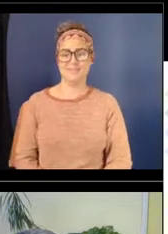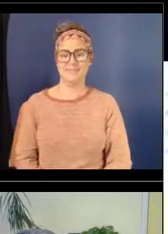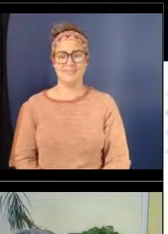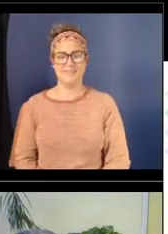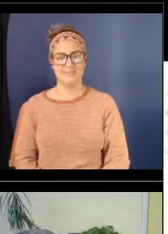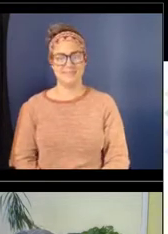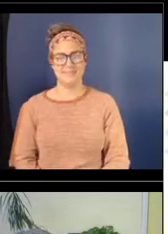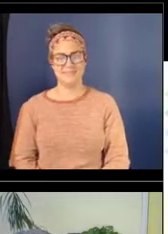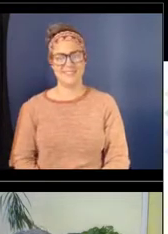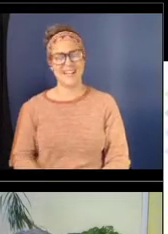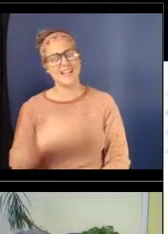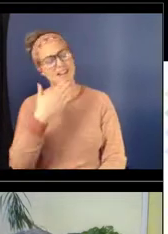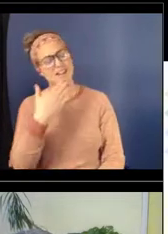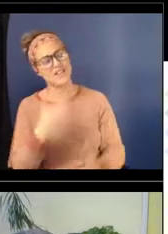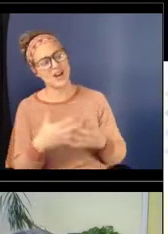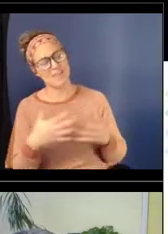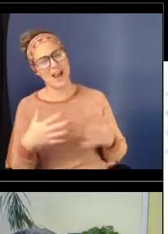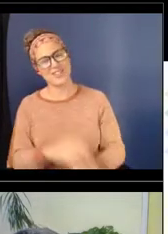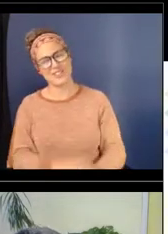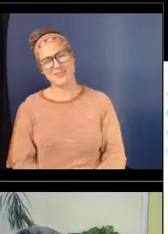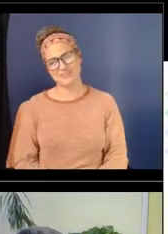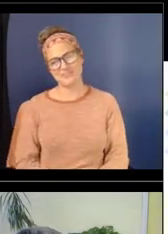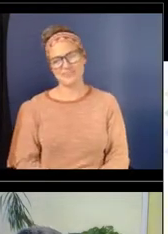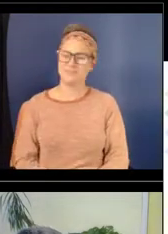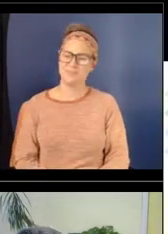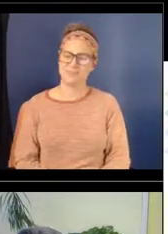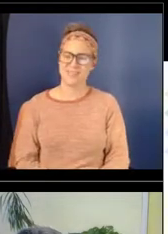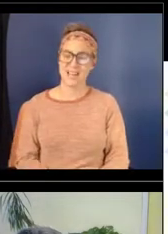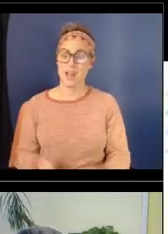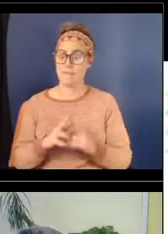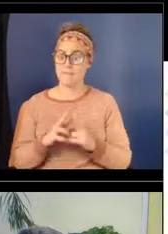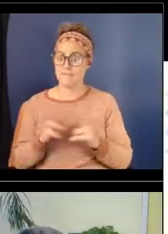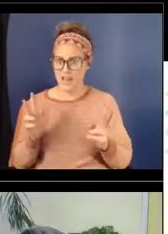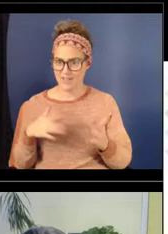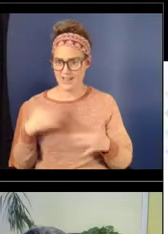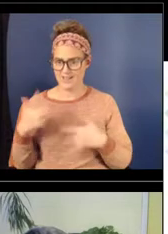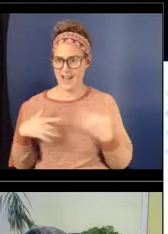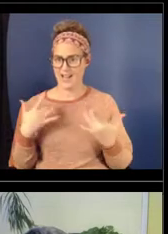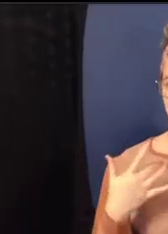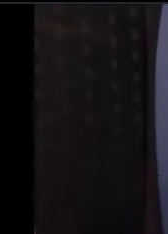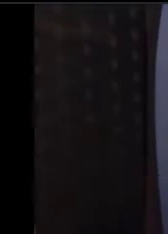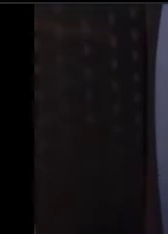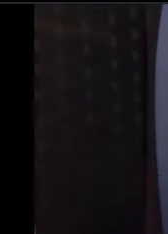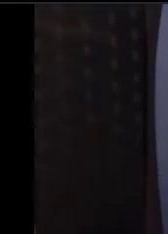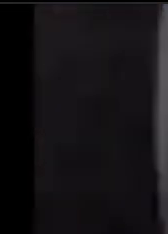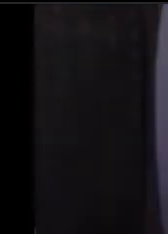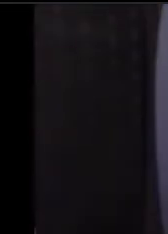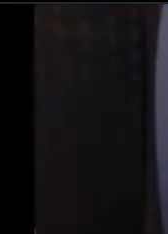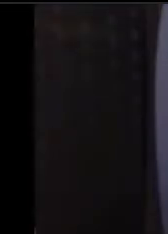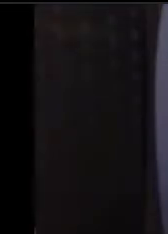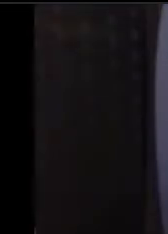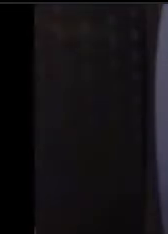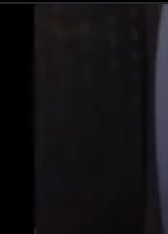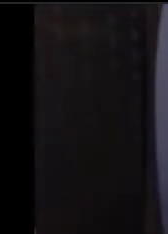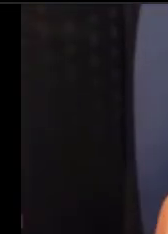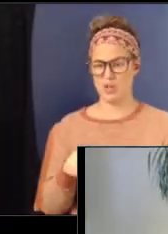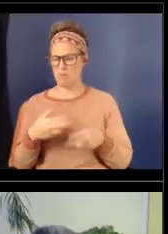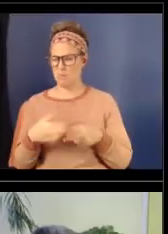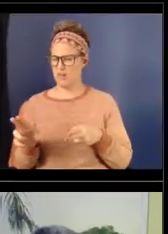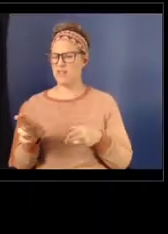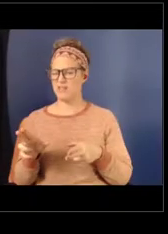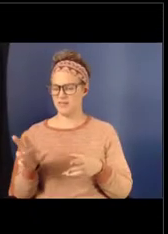Thank you very much. I'm very excited that I'm able to give you just a brief overview